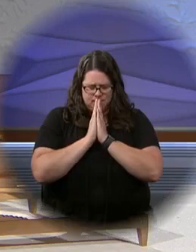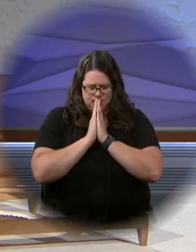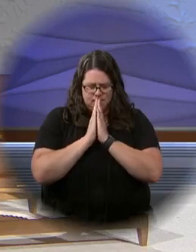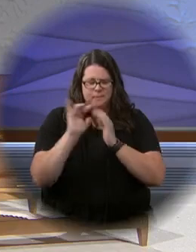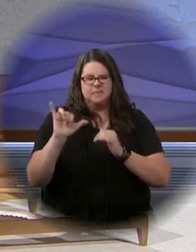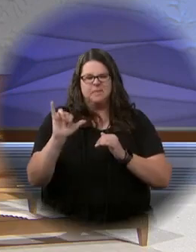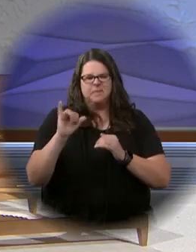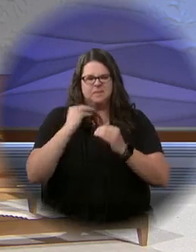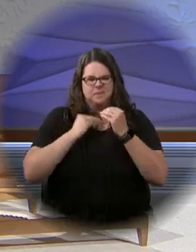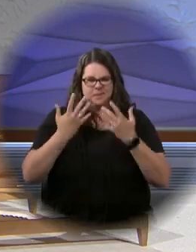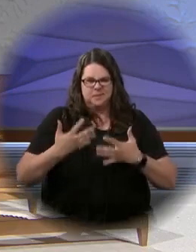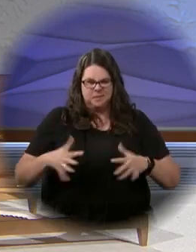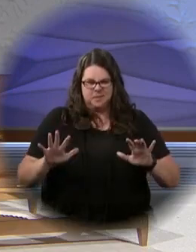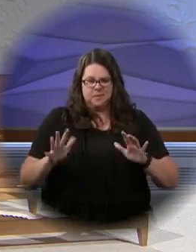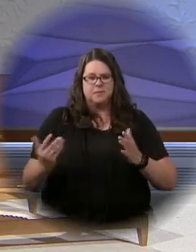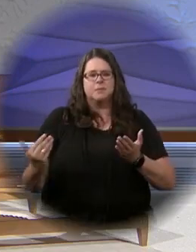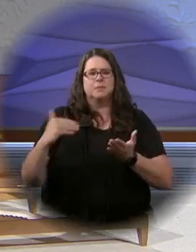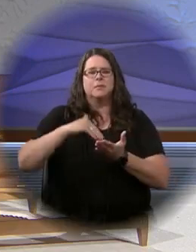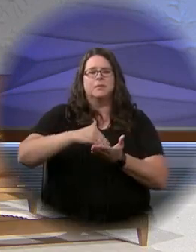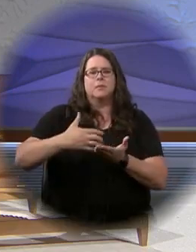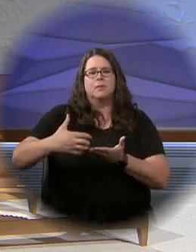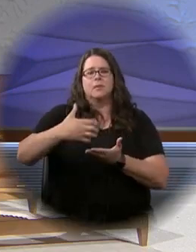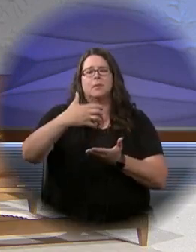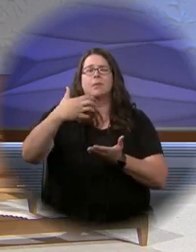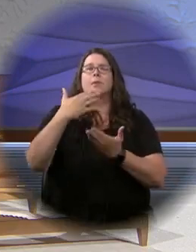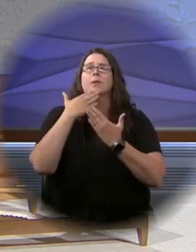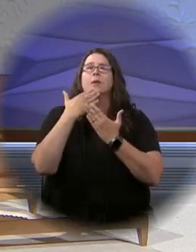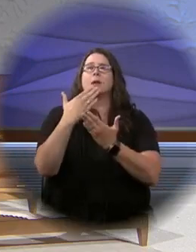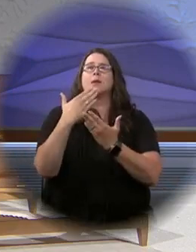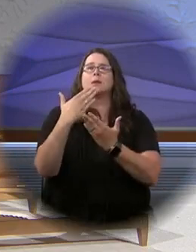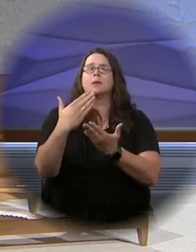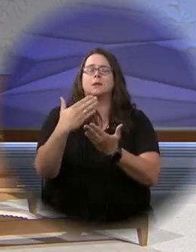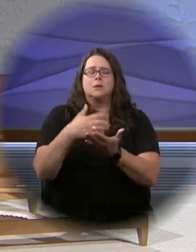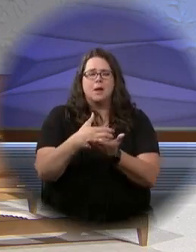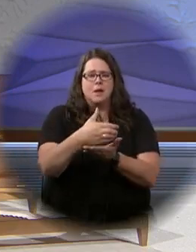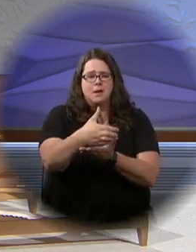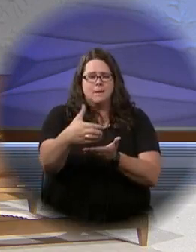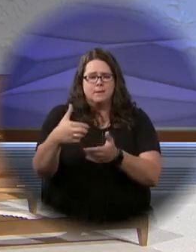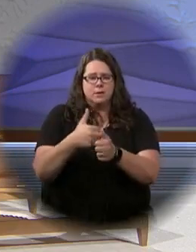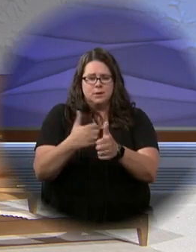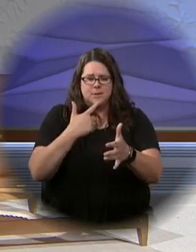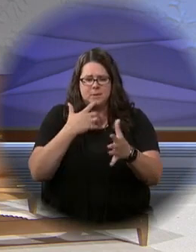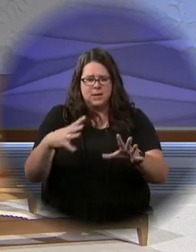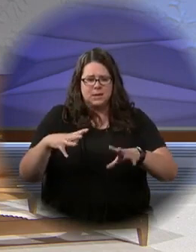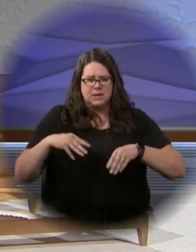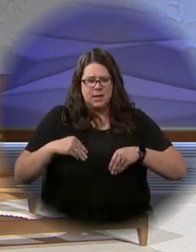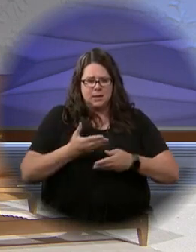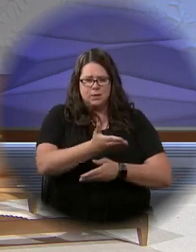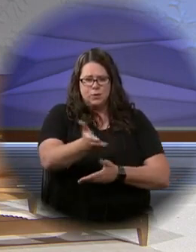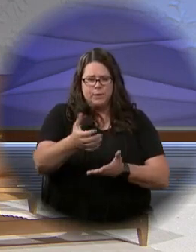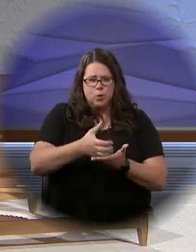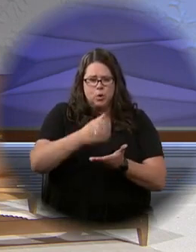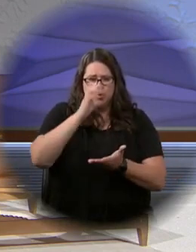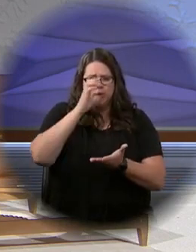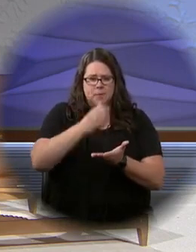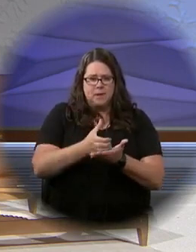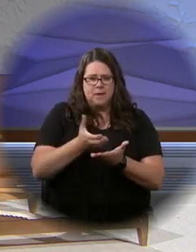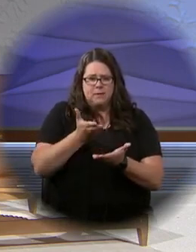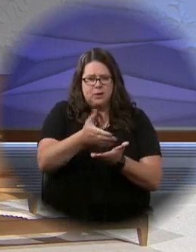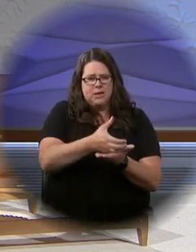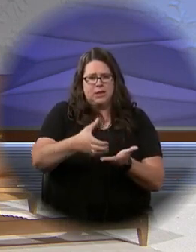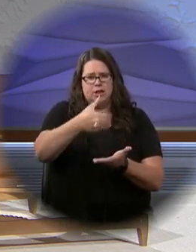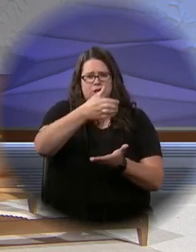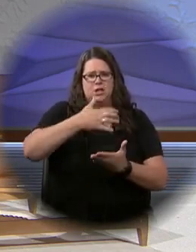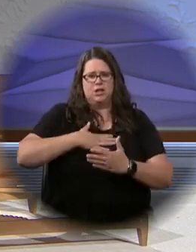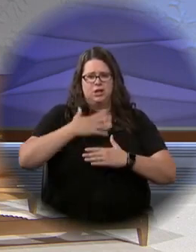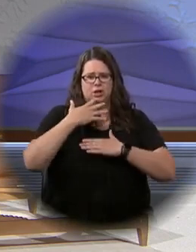In a similar way, when supper was ended, he took the chalice, and once more giving thanks, he gave it to his disciples, saying, Take this, all of you, and drink from